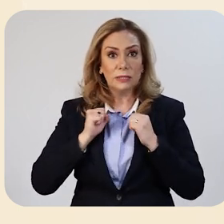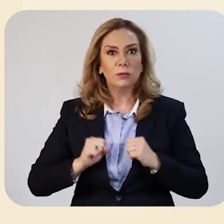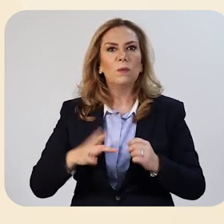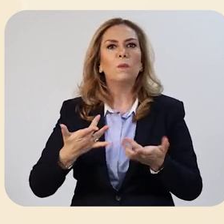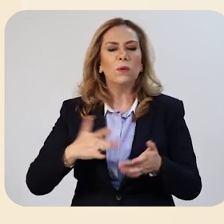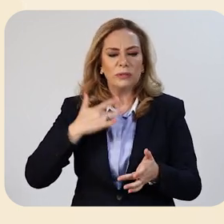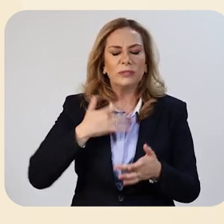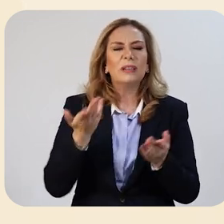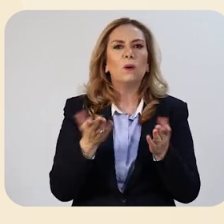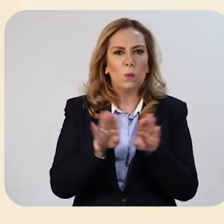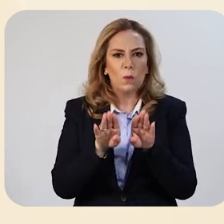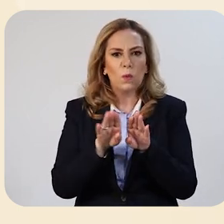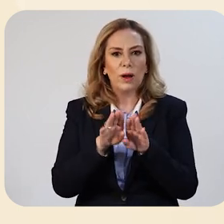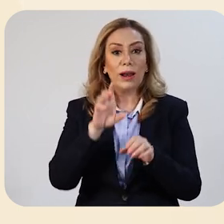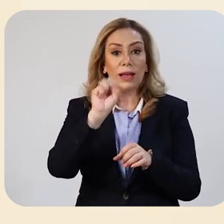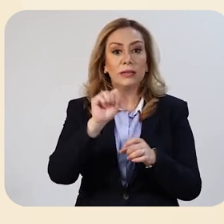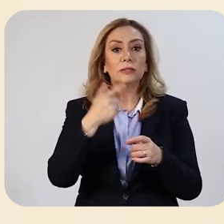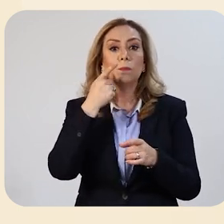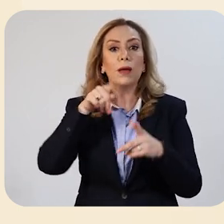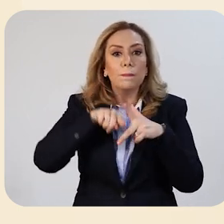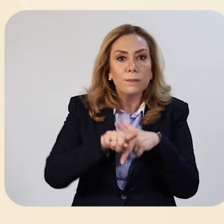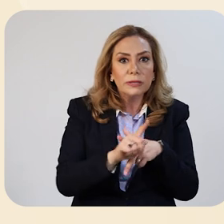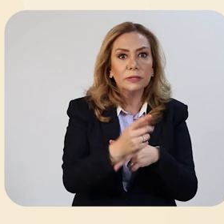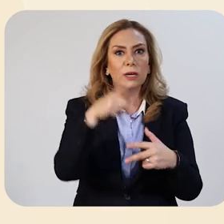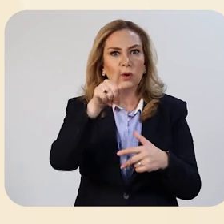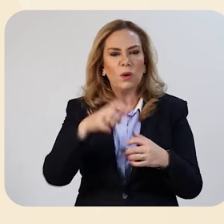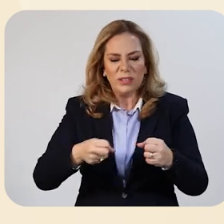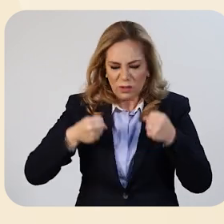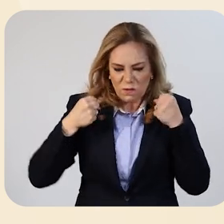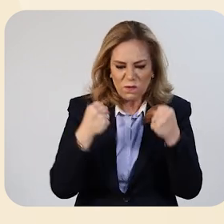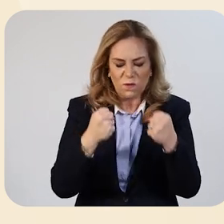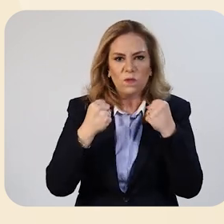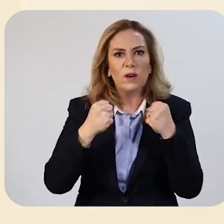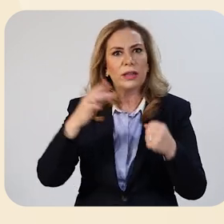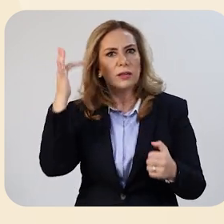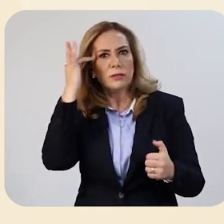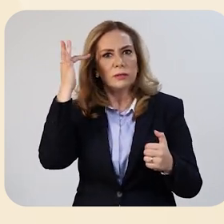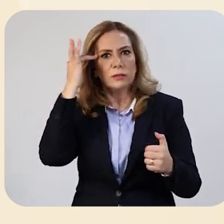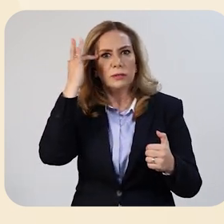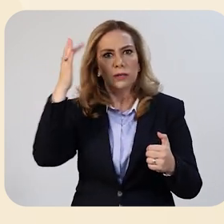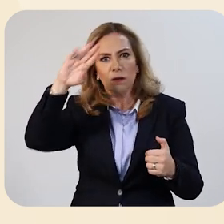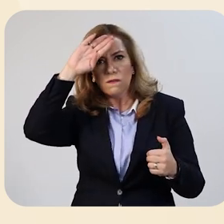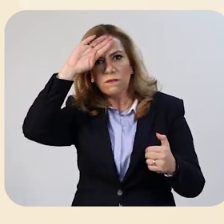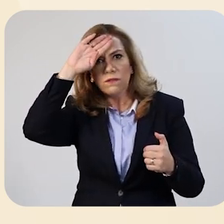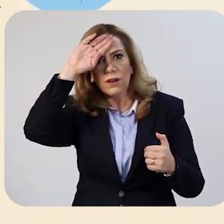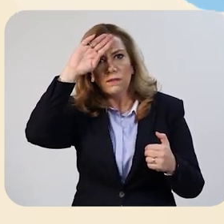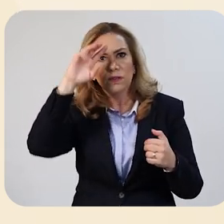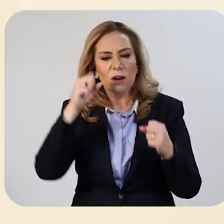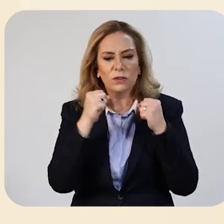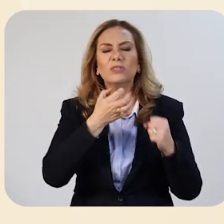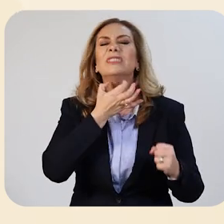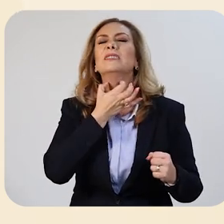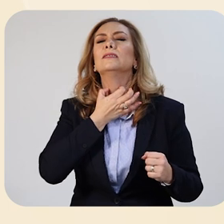coronavirus can range between mild and severe, including Fever Shortness of breath